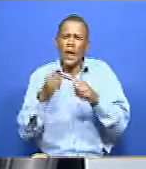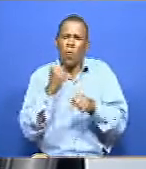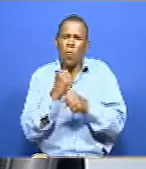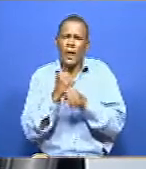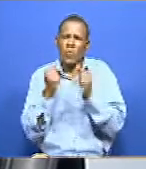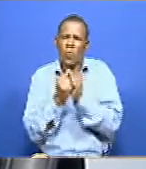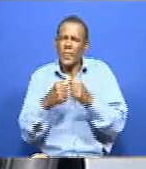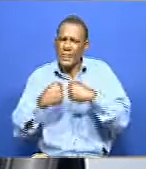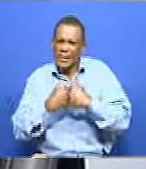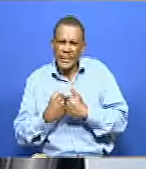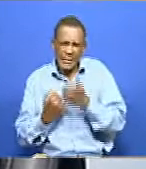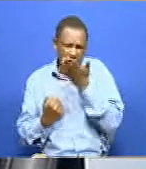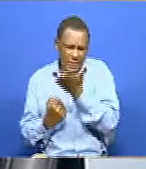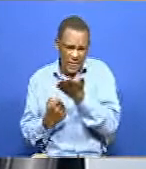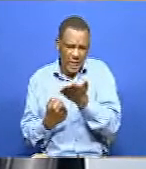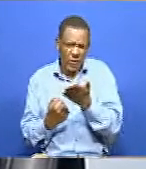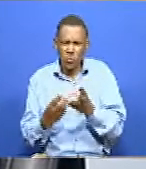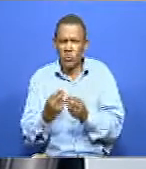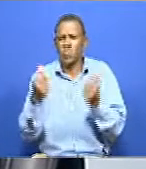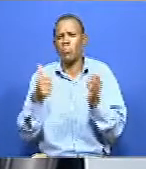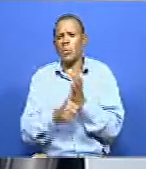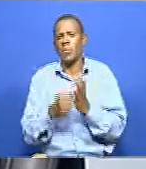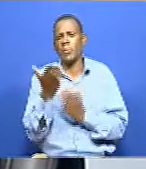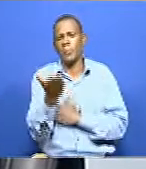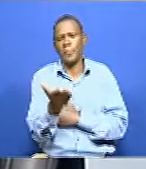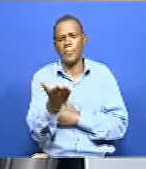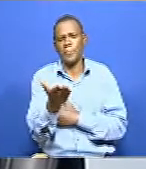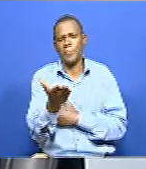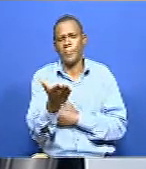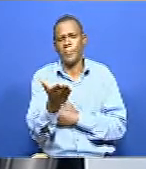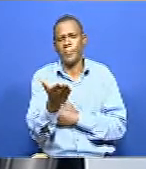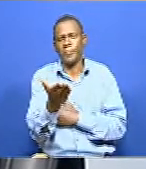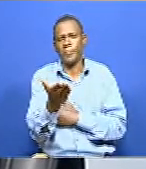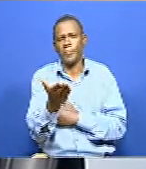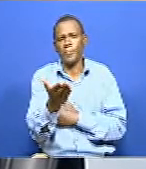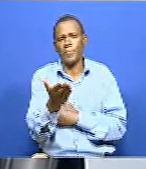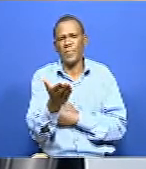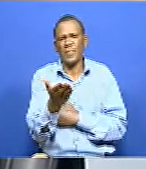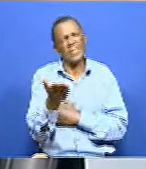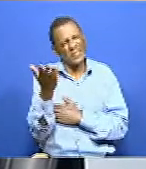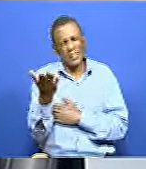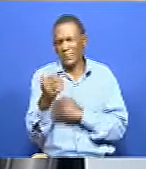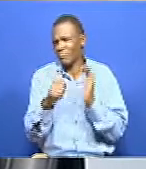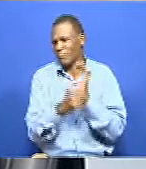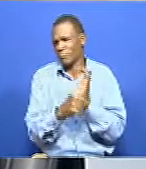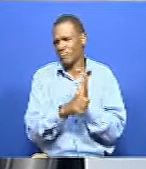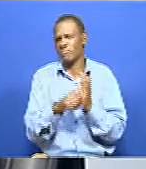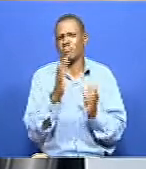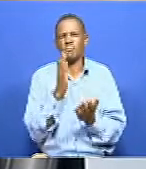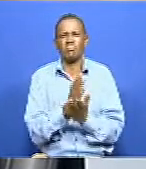to solve this problem? So the will, it's, you know, it's a tricky thing to say yes,